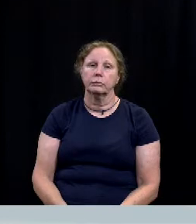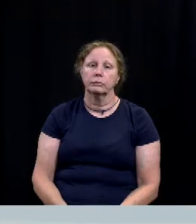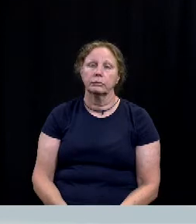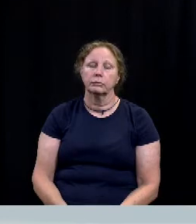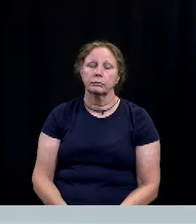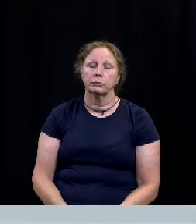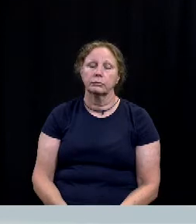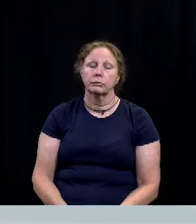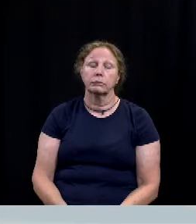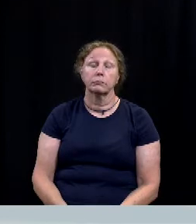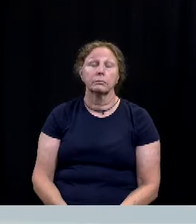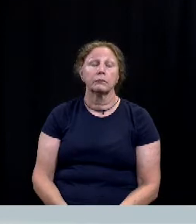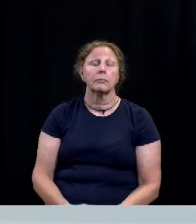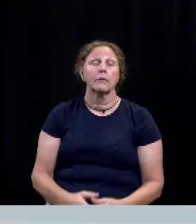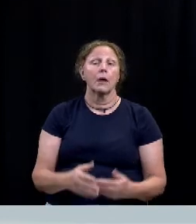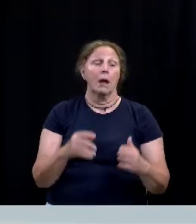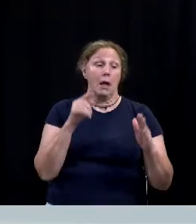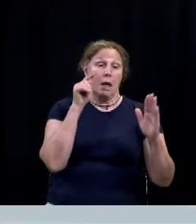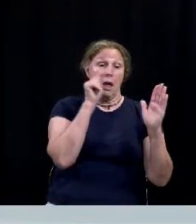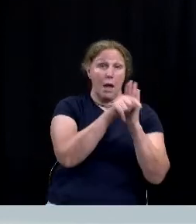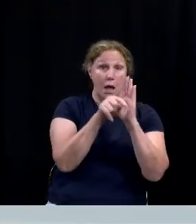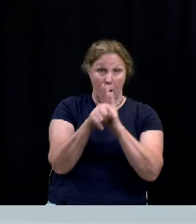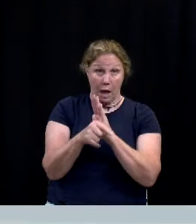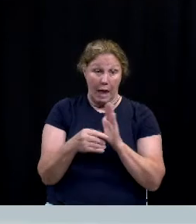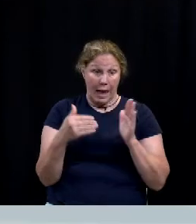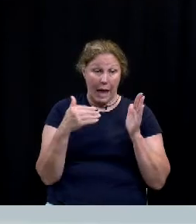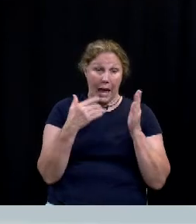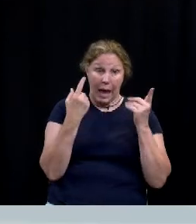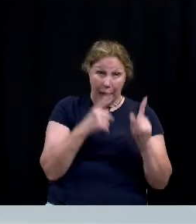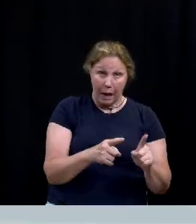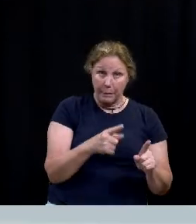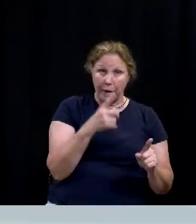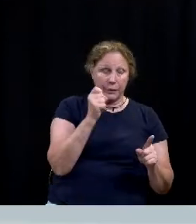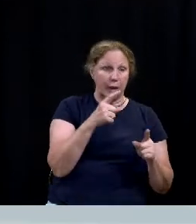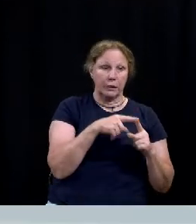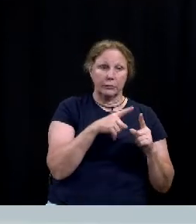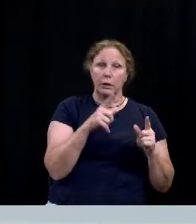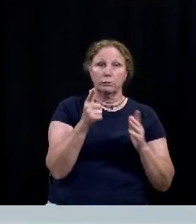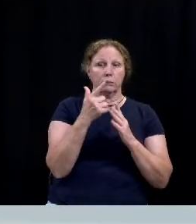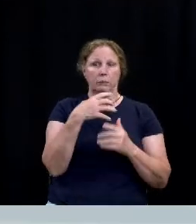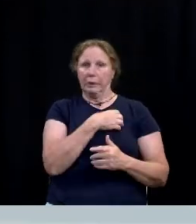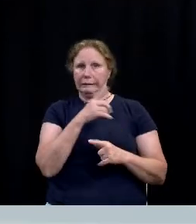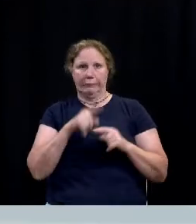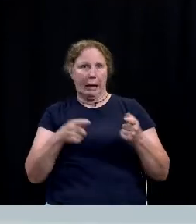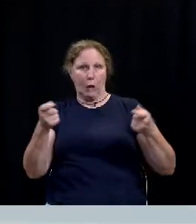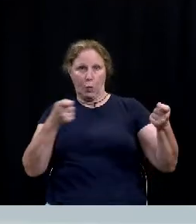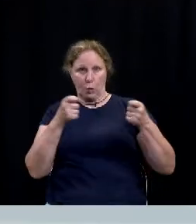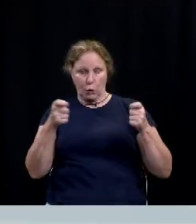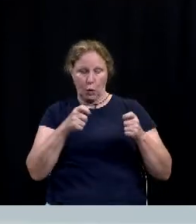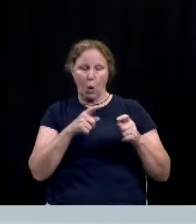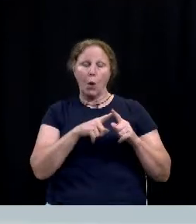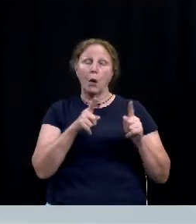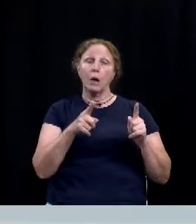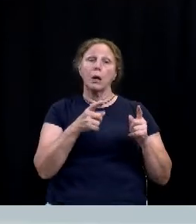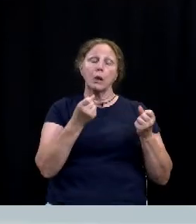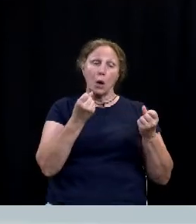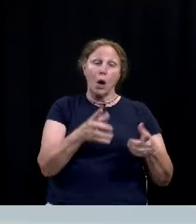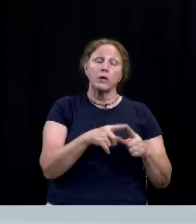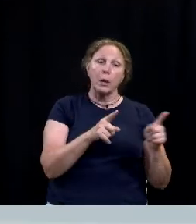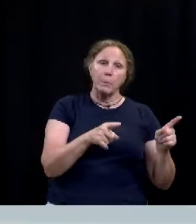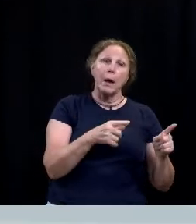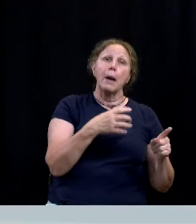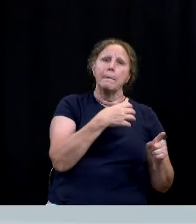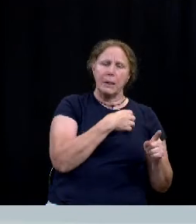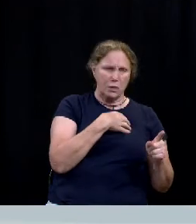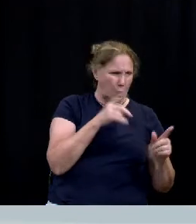although homicides frequently occur due to factors beyond the control of law enforcement the waco police department aggressively